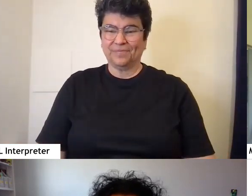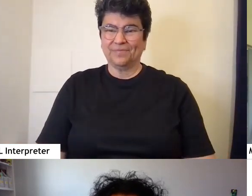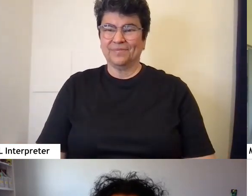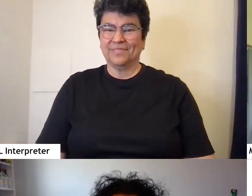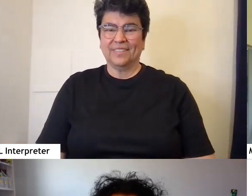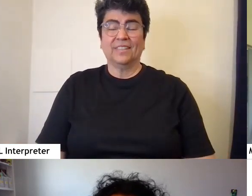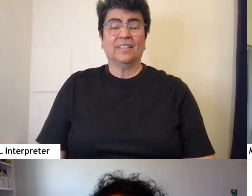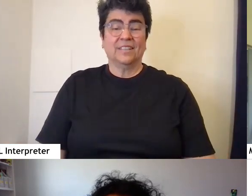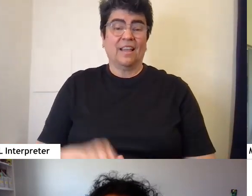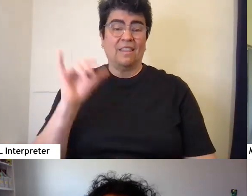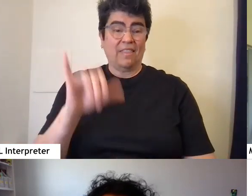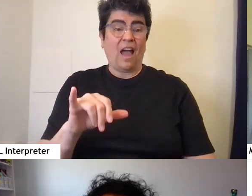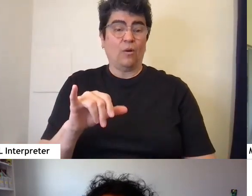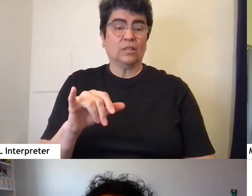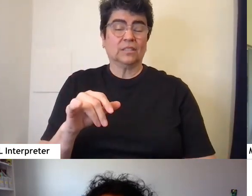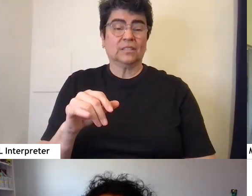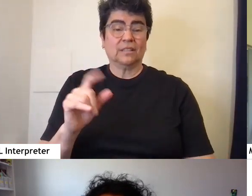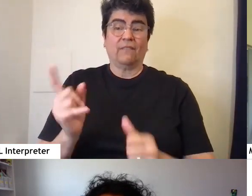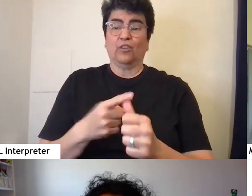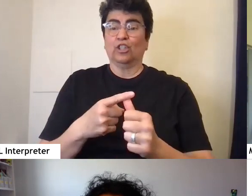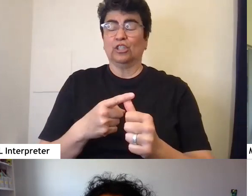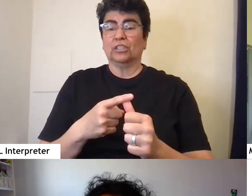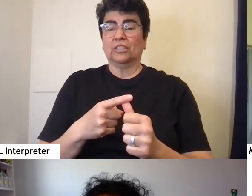So that was, this was kind of the first